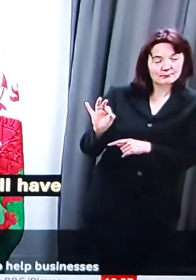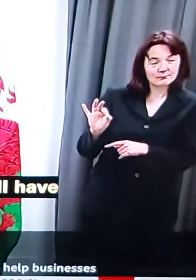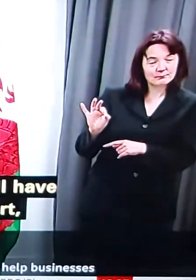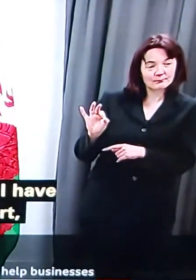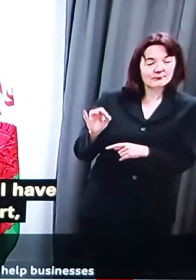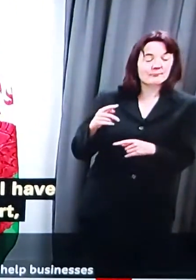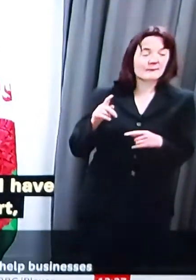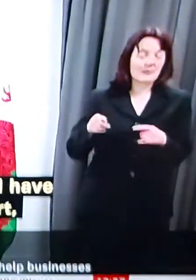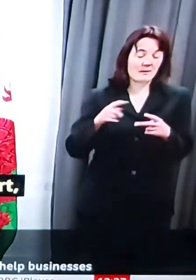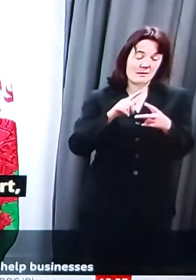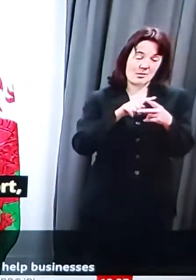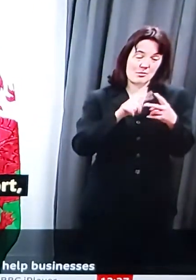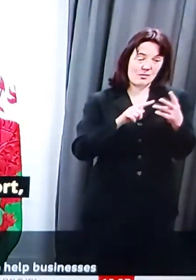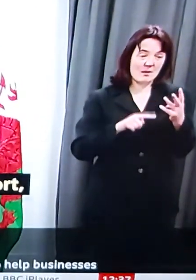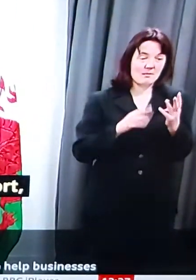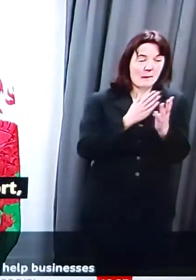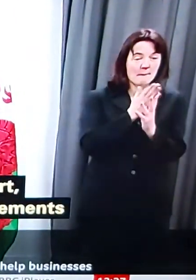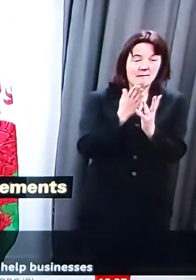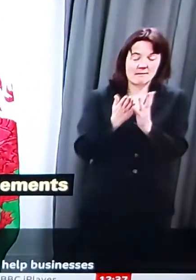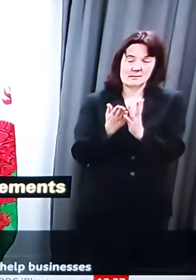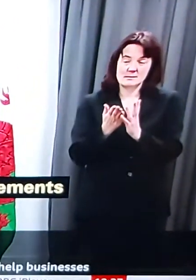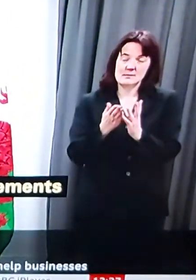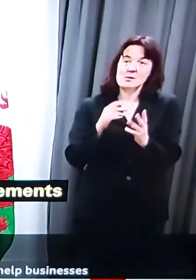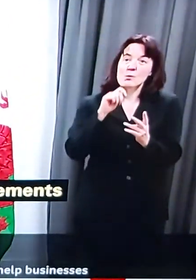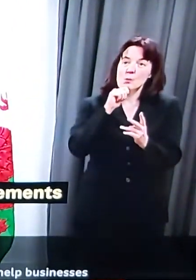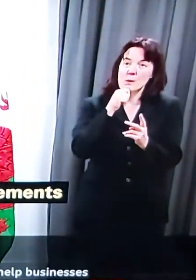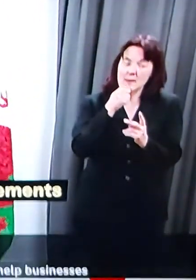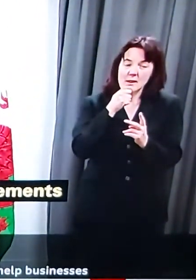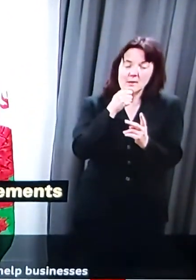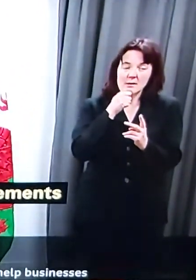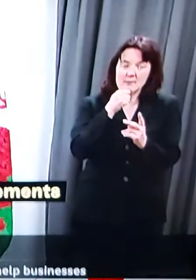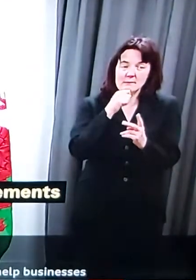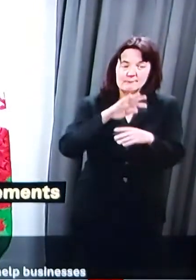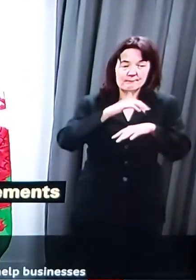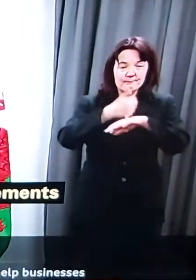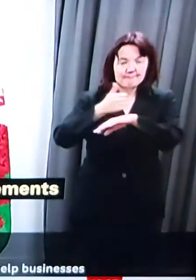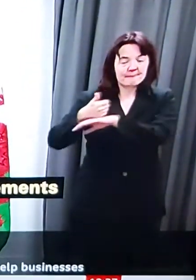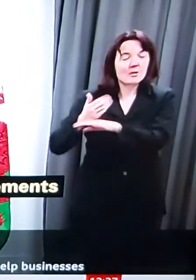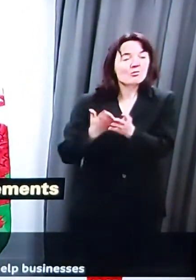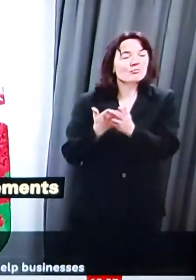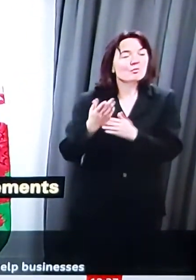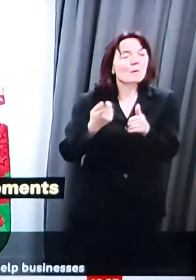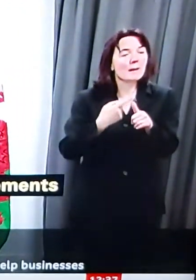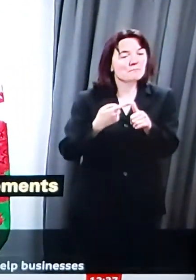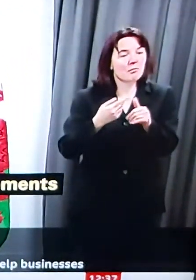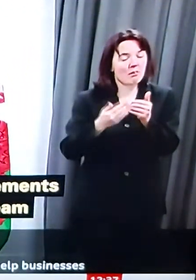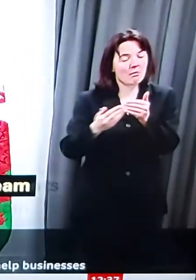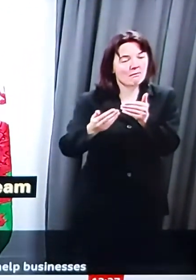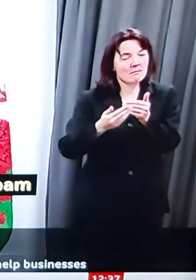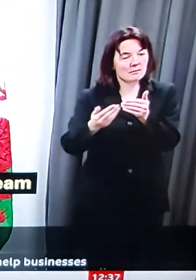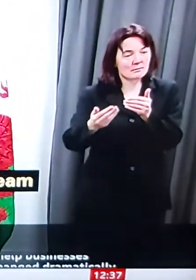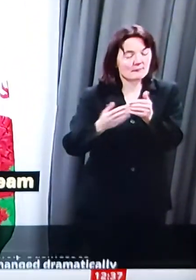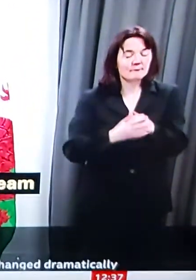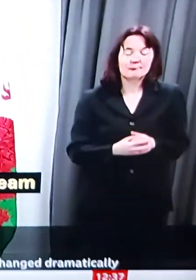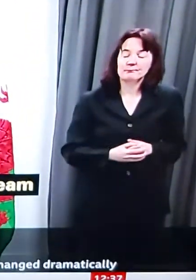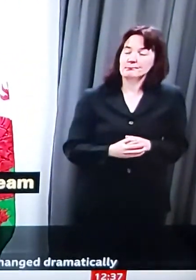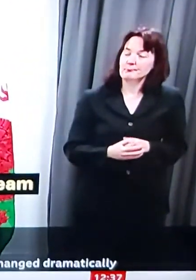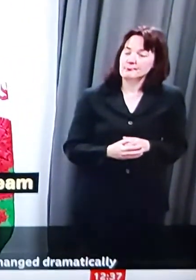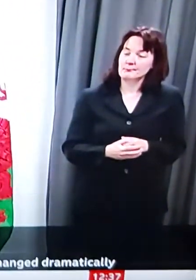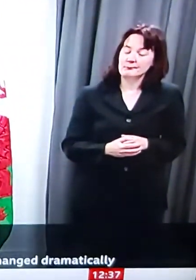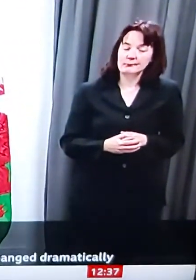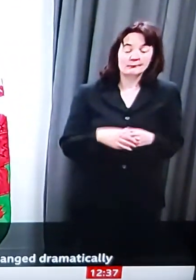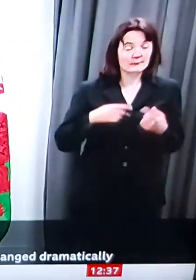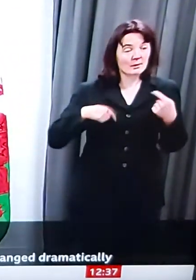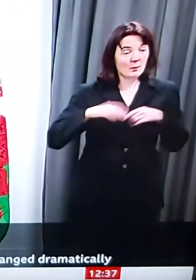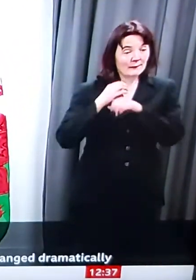elements of the fund and will come on stream during April. OK, we will leave the First Minister of Wales there,